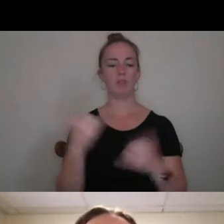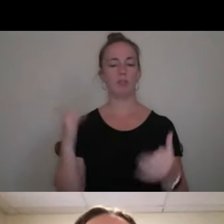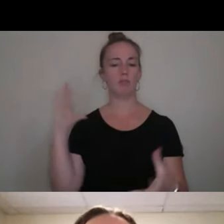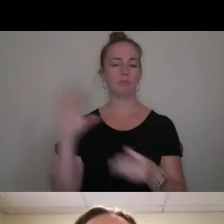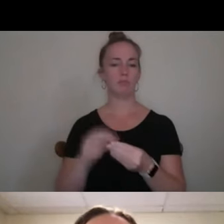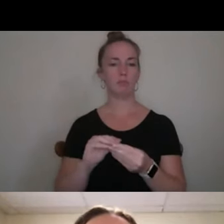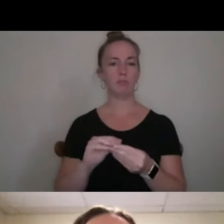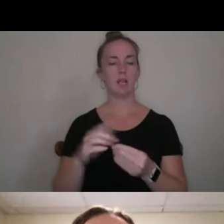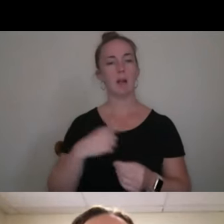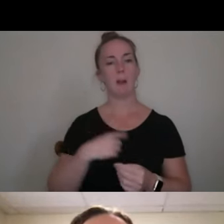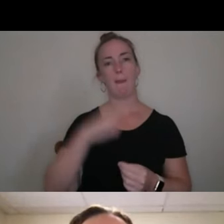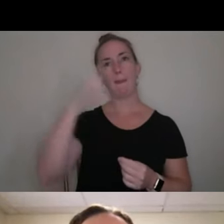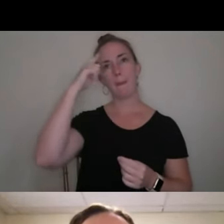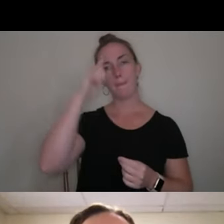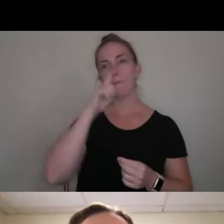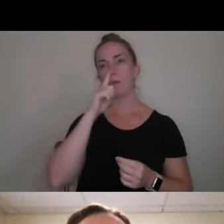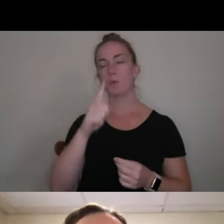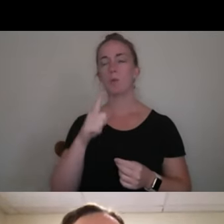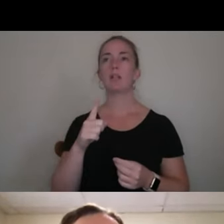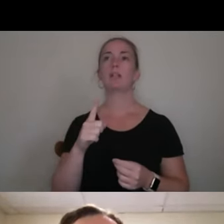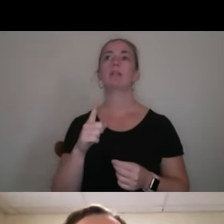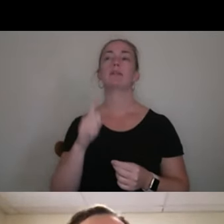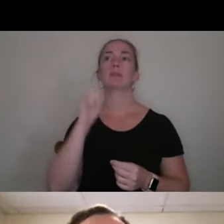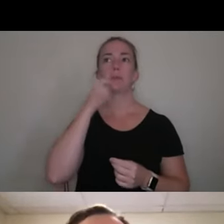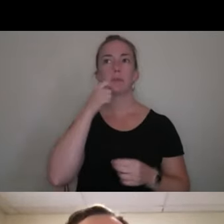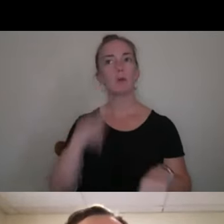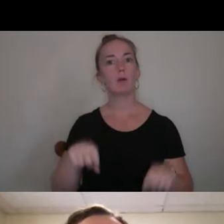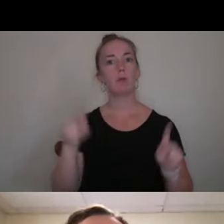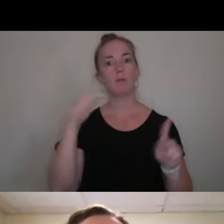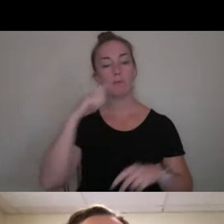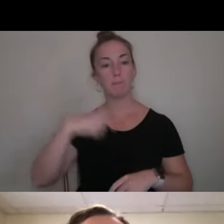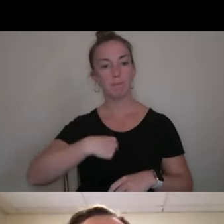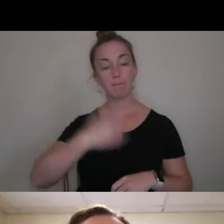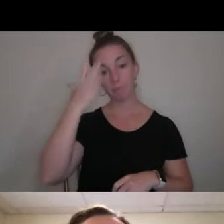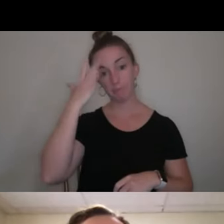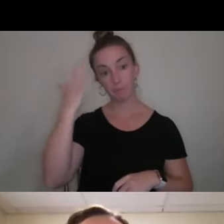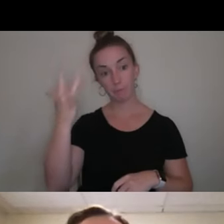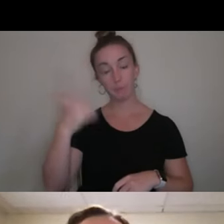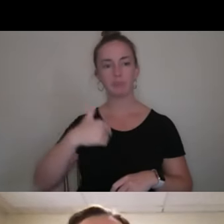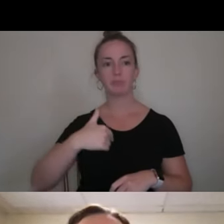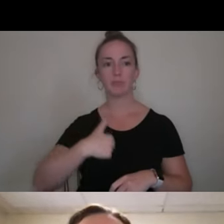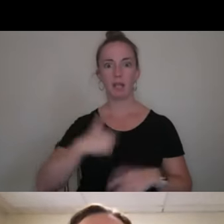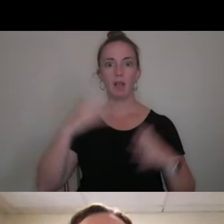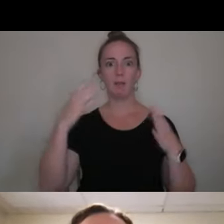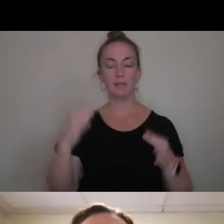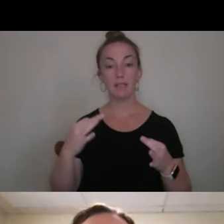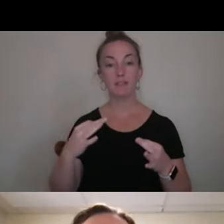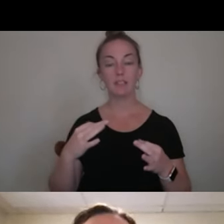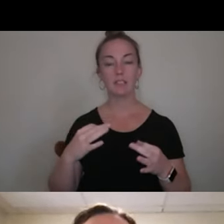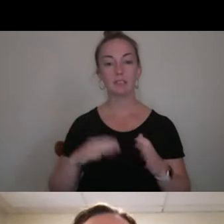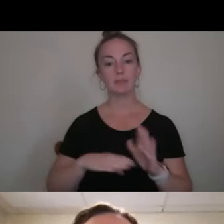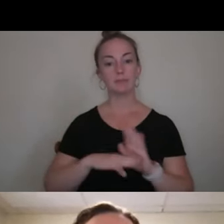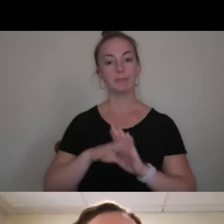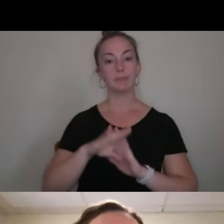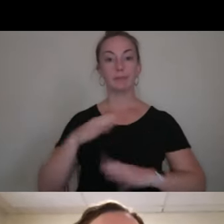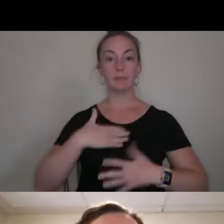And I think it's, it's a really meaningful opportunity for me because I have definitely gained a lot of confidence in